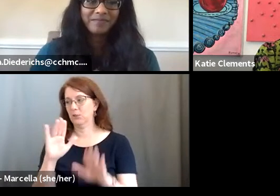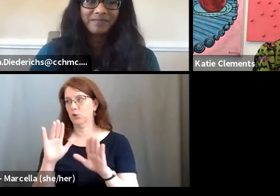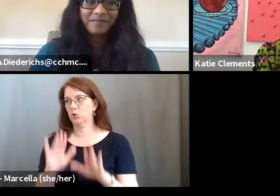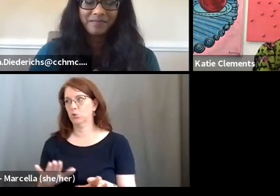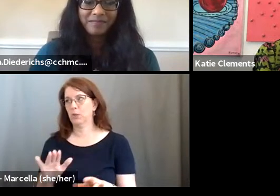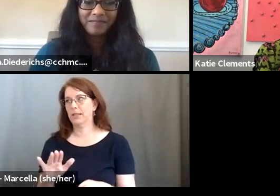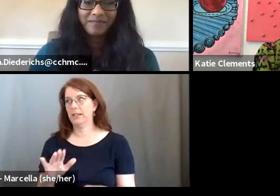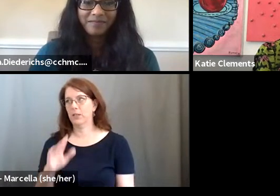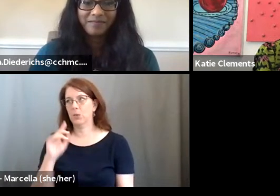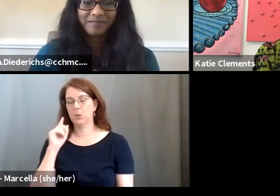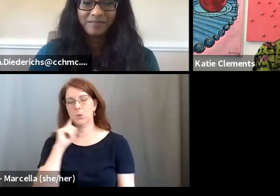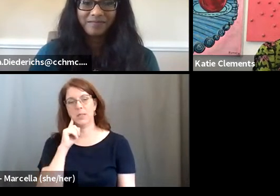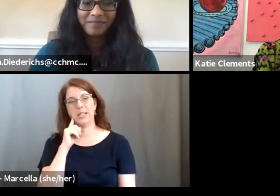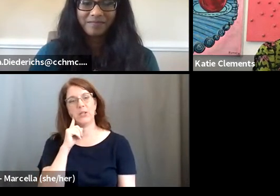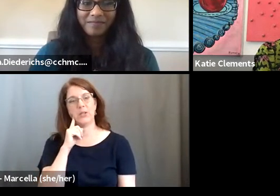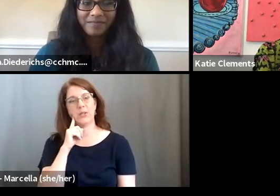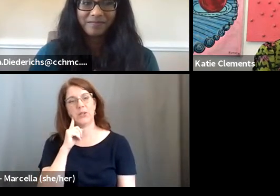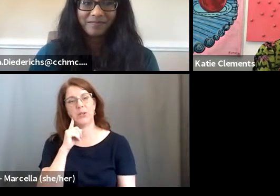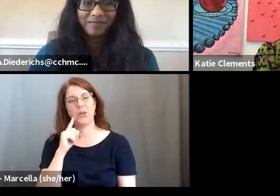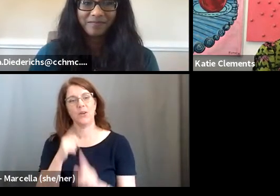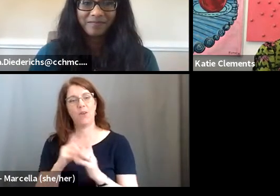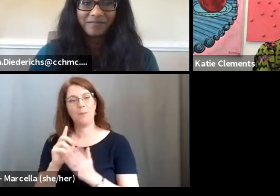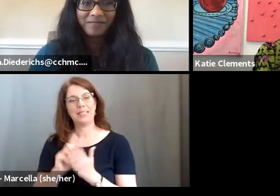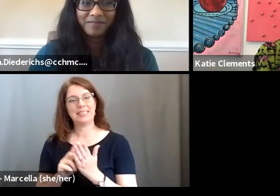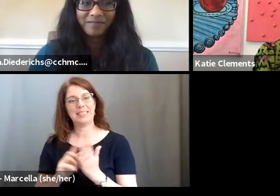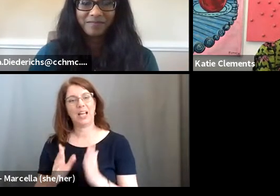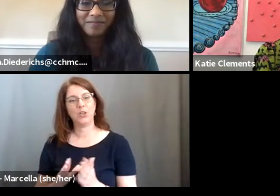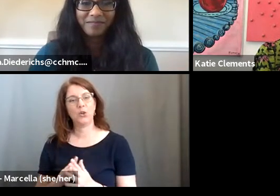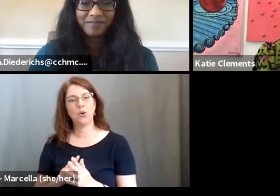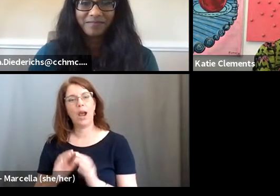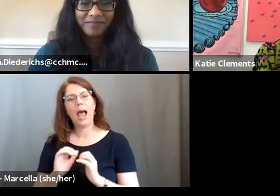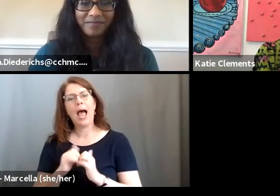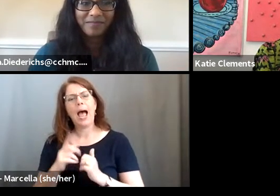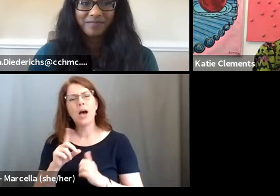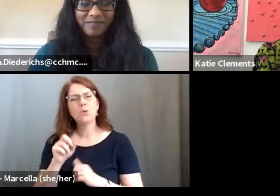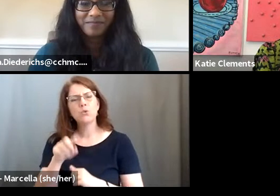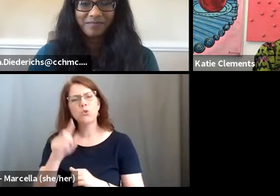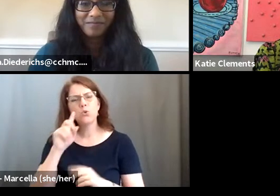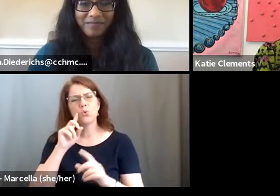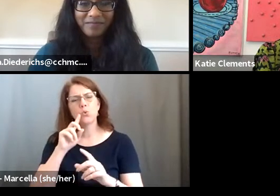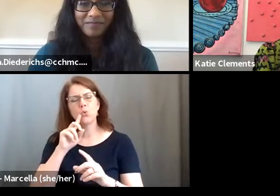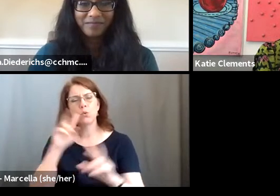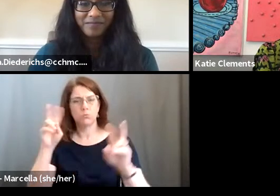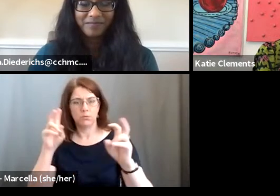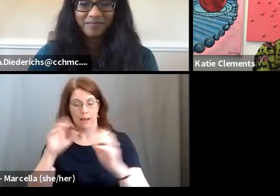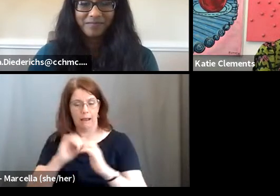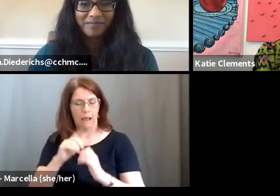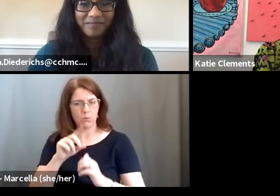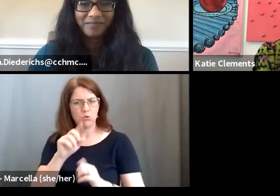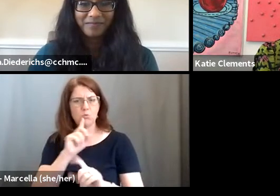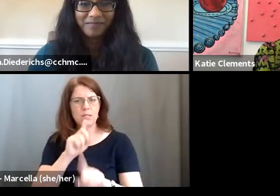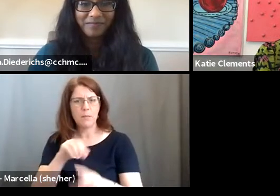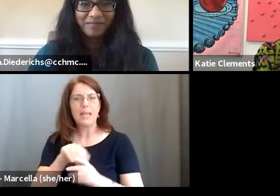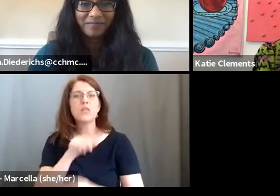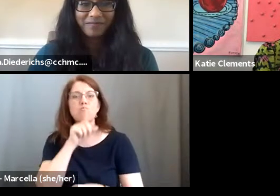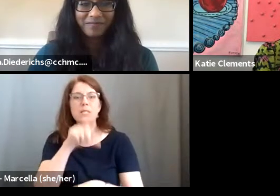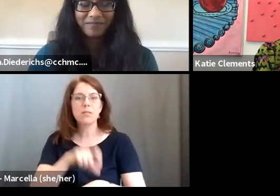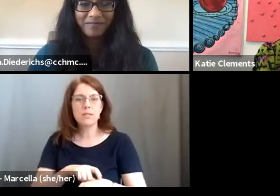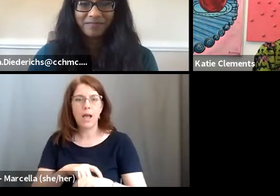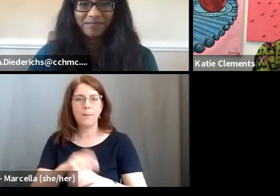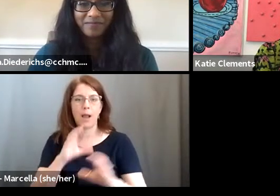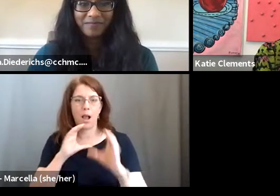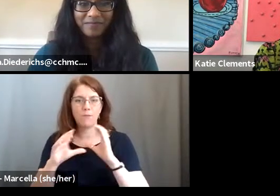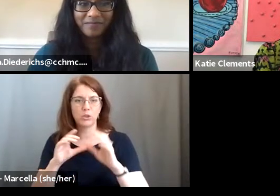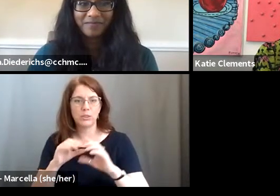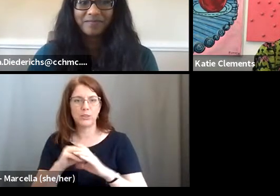to hear from a, um, a designer level, but it's how do you respond in real-time conversation with a client asking